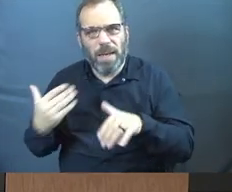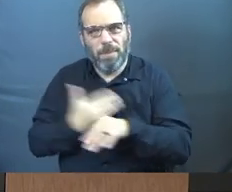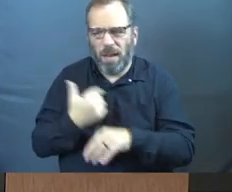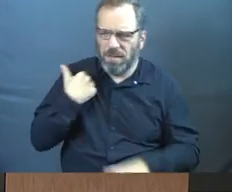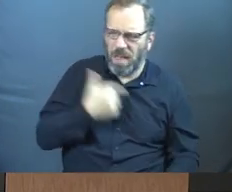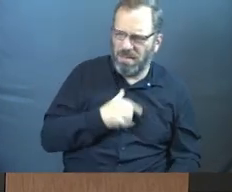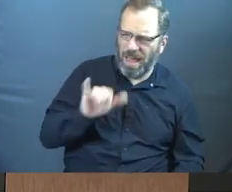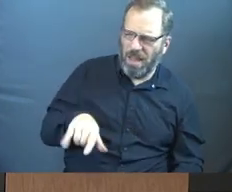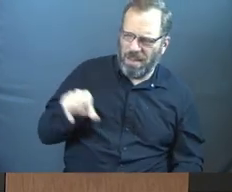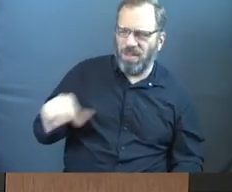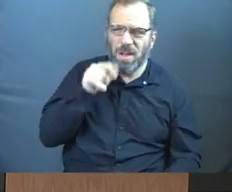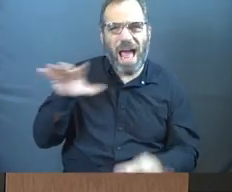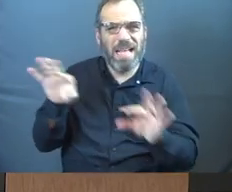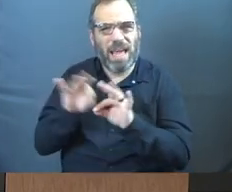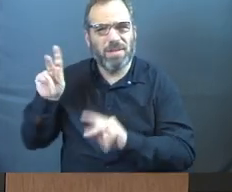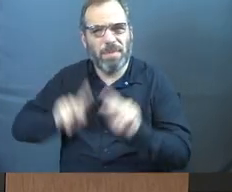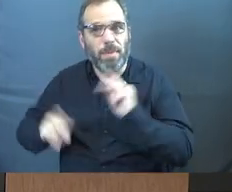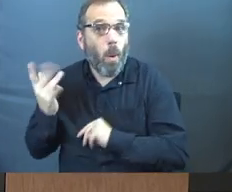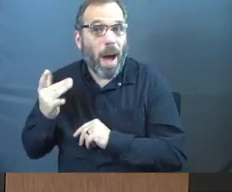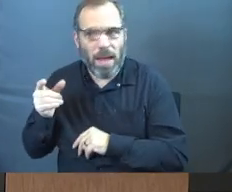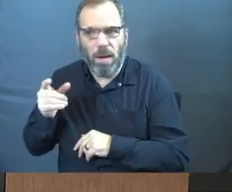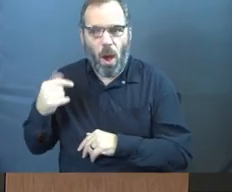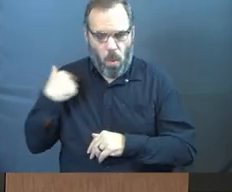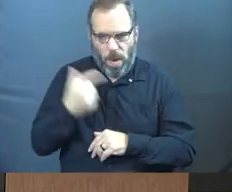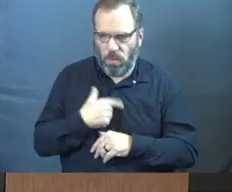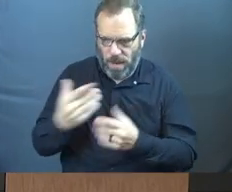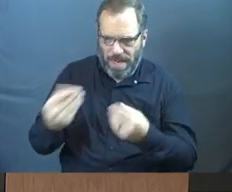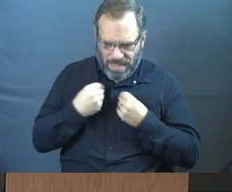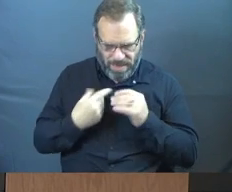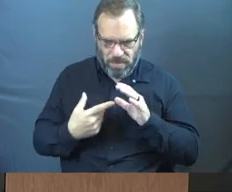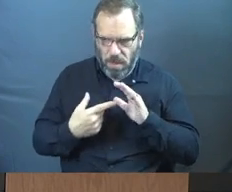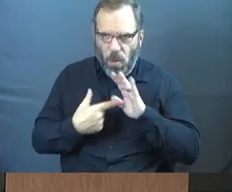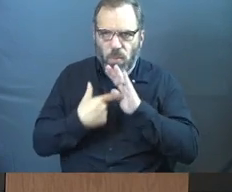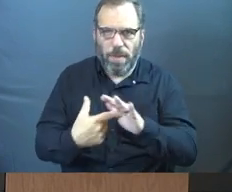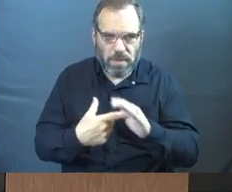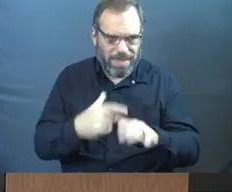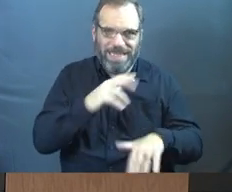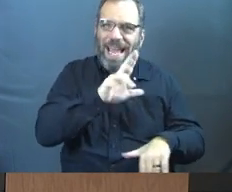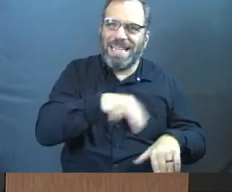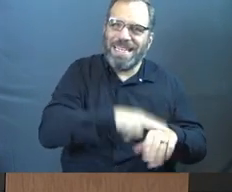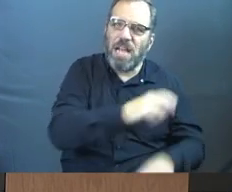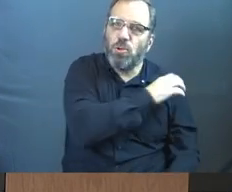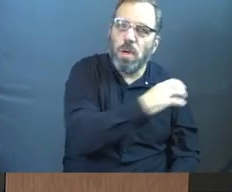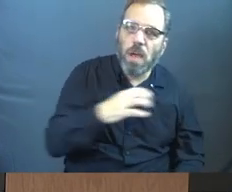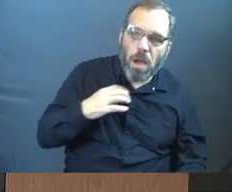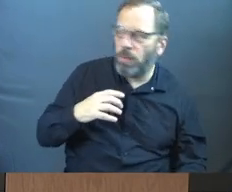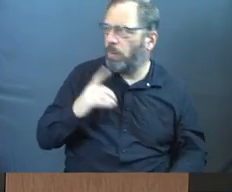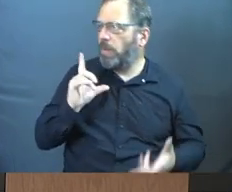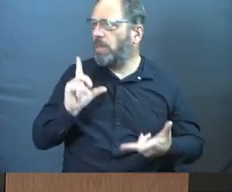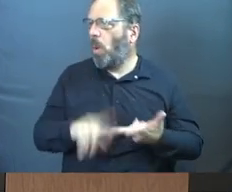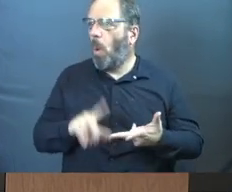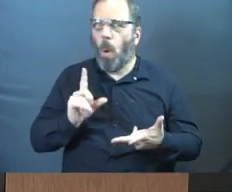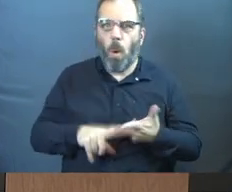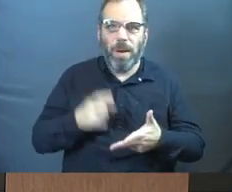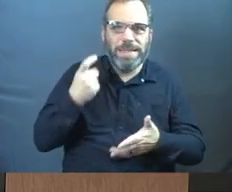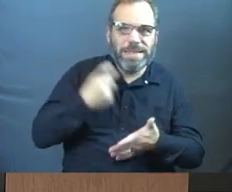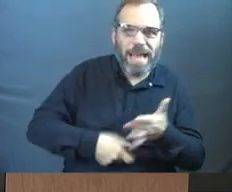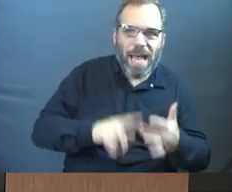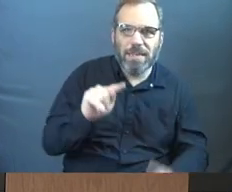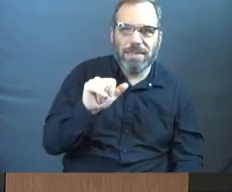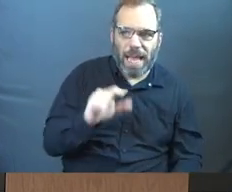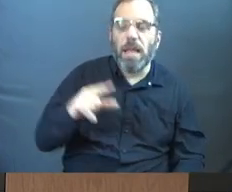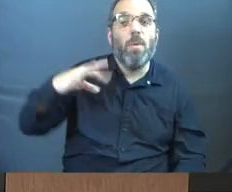bothers us that they're not counted as people, because when we're given representatives in the National Congress, or we're taxed and we get